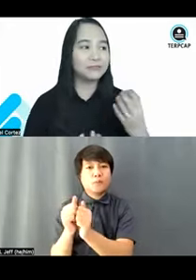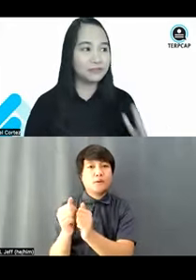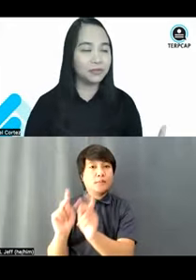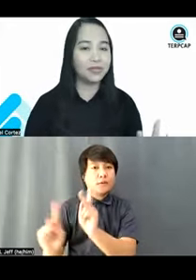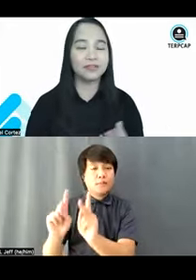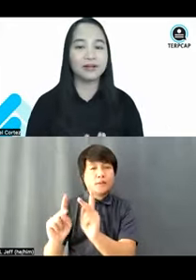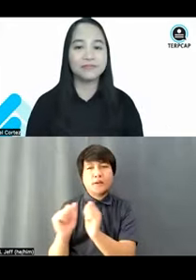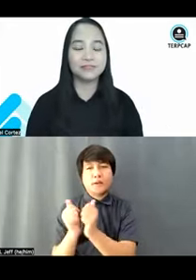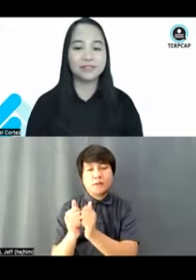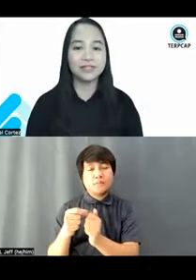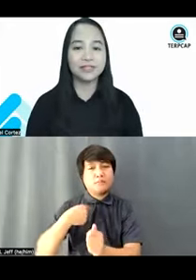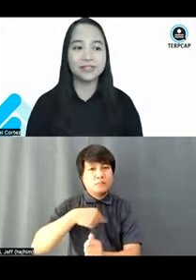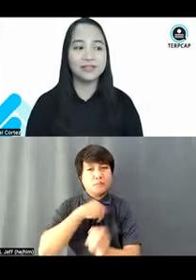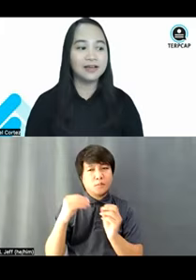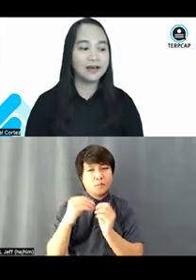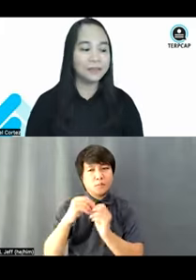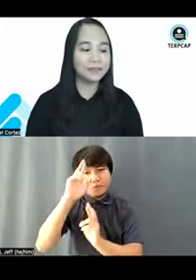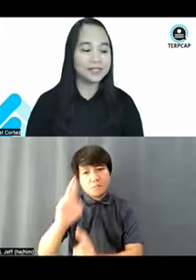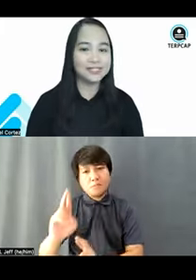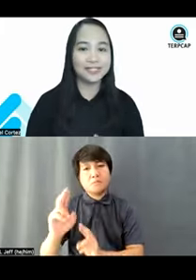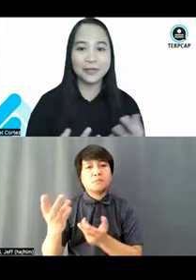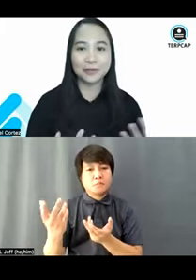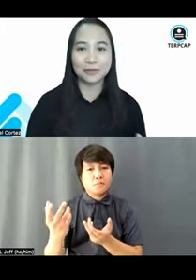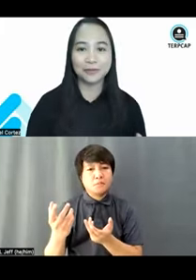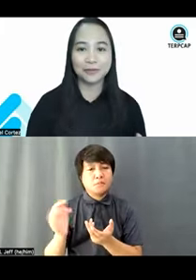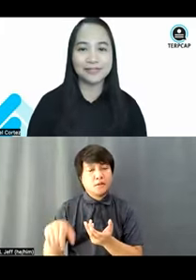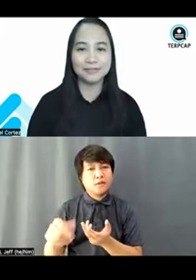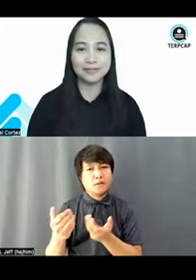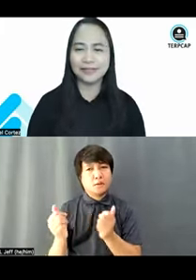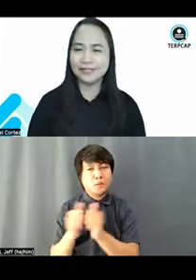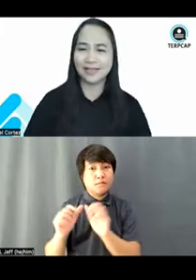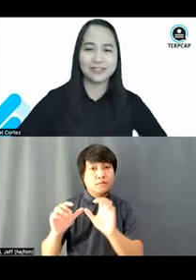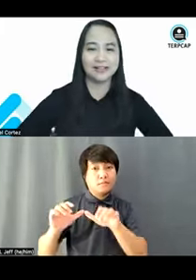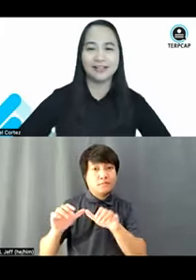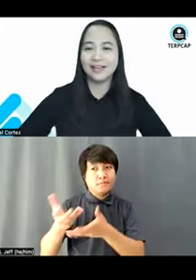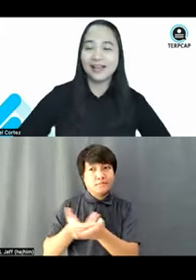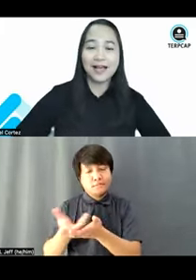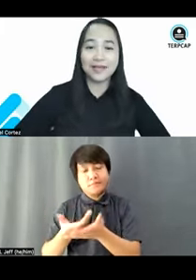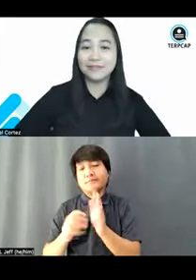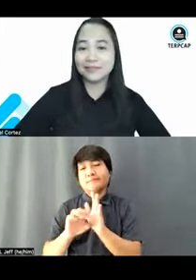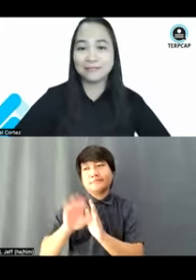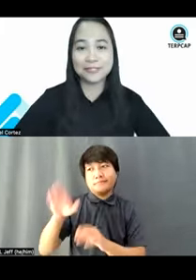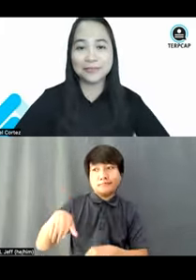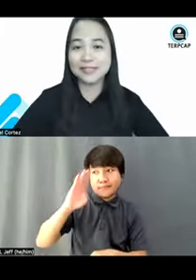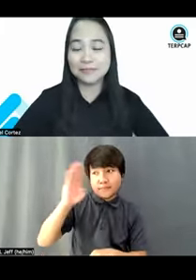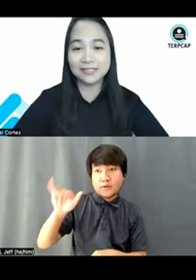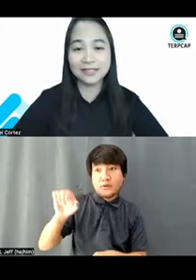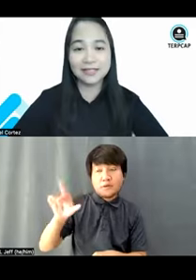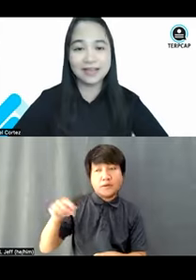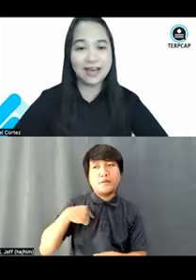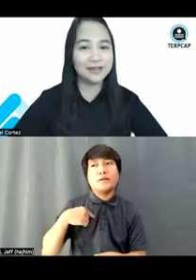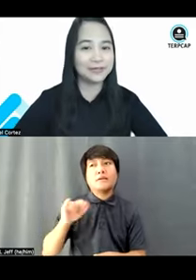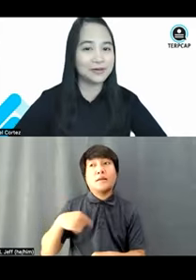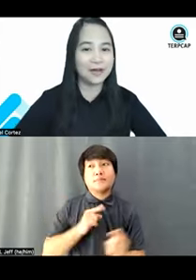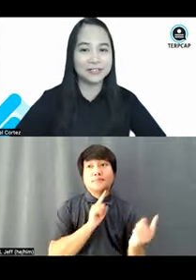respectful when it comes to really dealing with persons with disabilities. Hey, Jael, I met this person with disability.